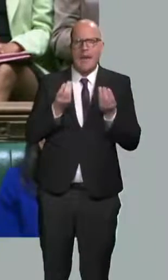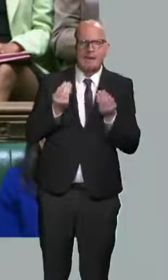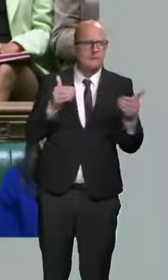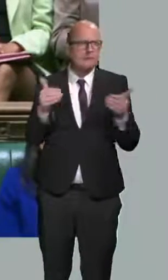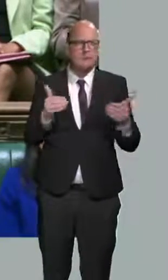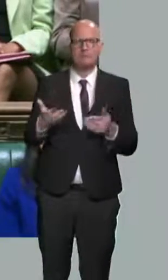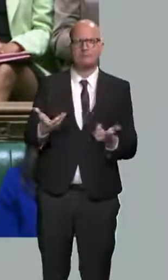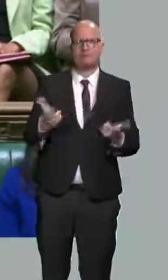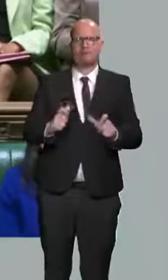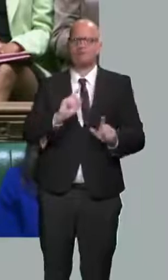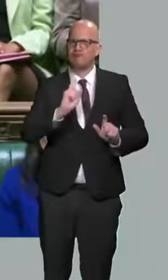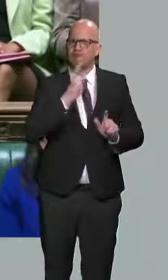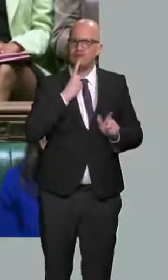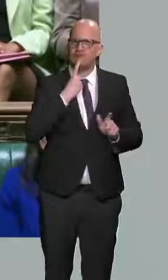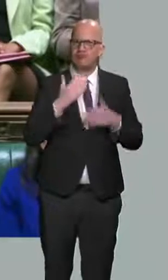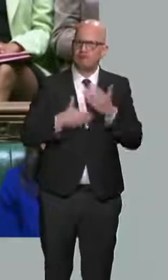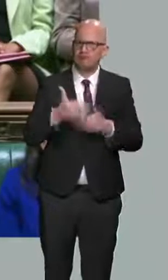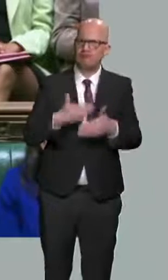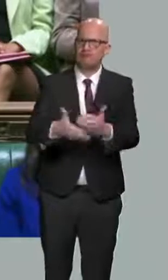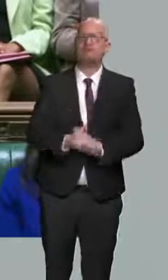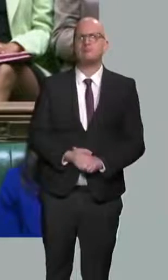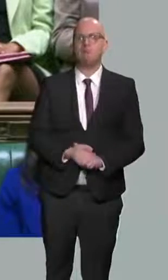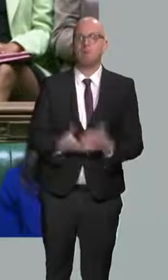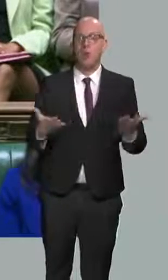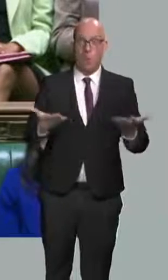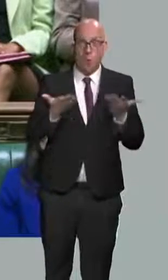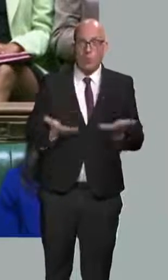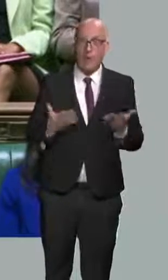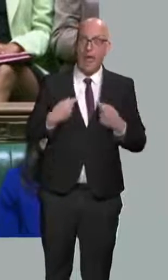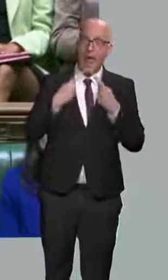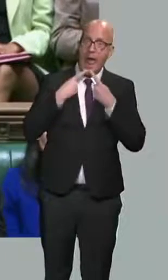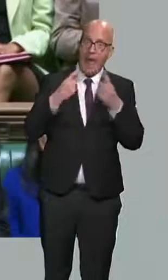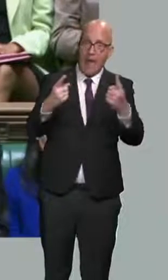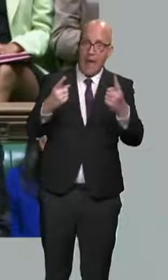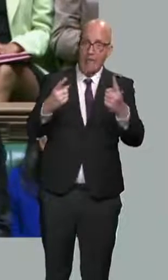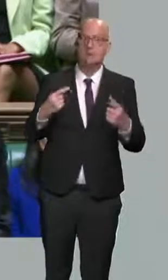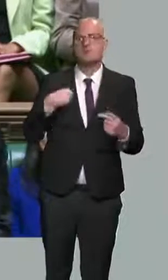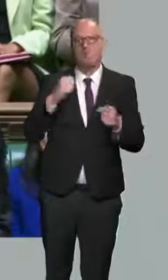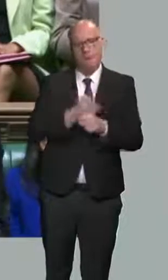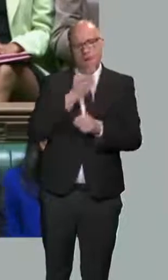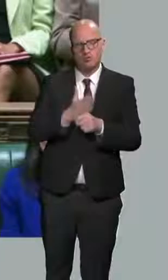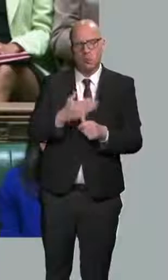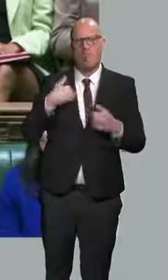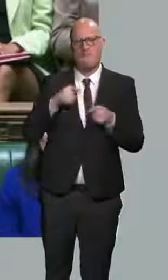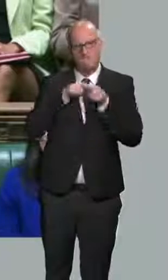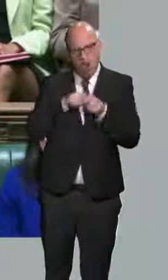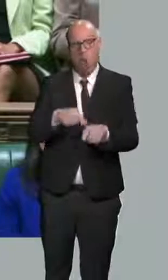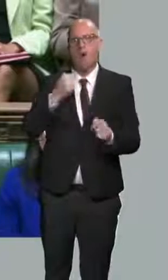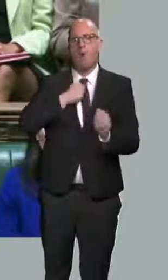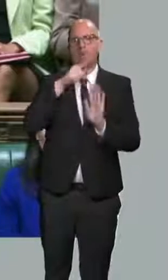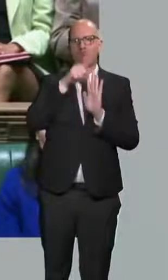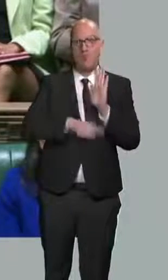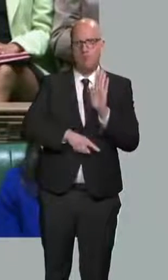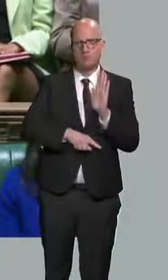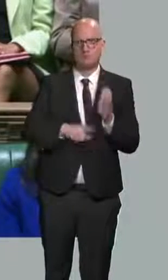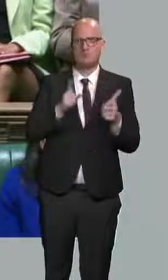Today's forecasts confirm, even after the measures I am announcing today, we are meeting all our fiscal rules. Underlying